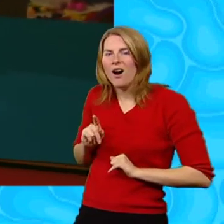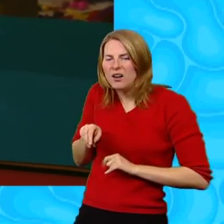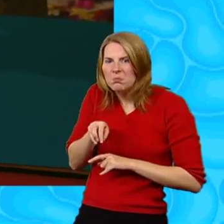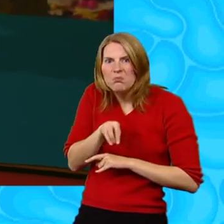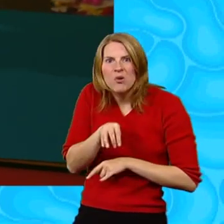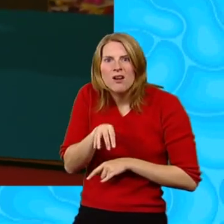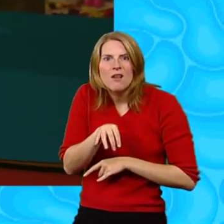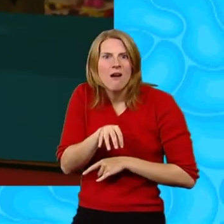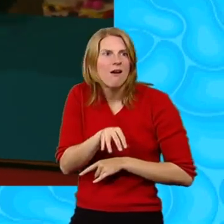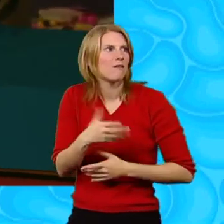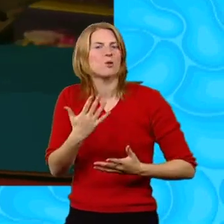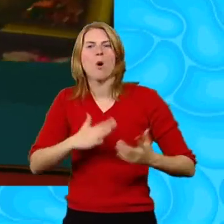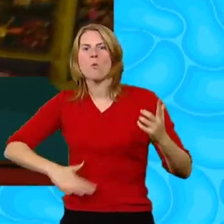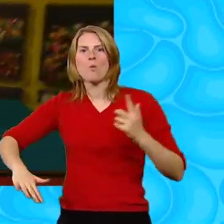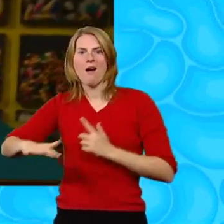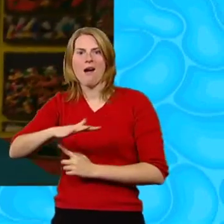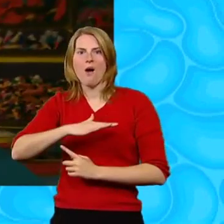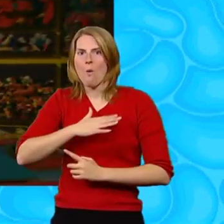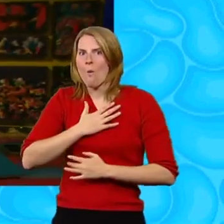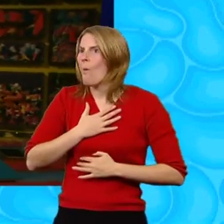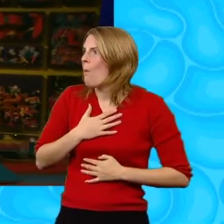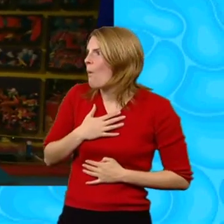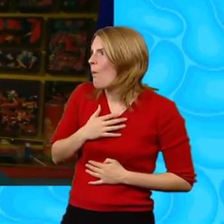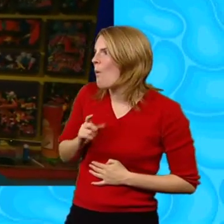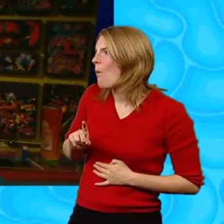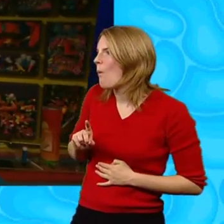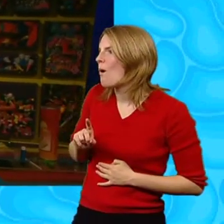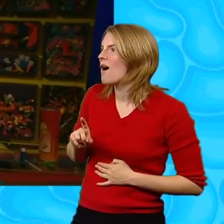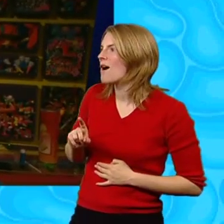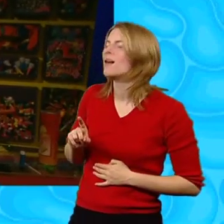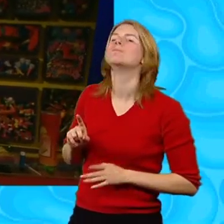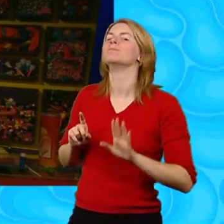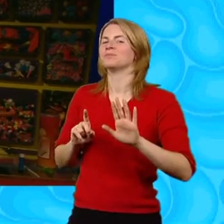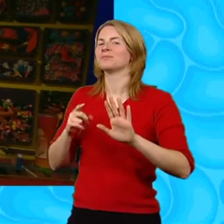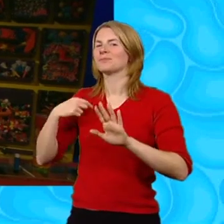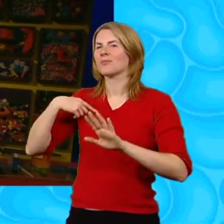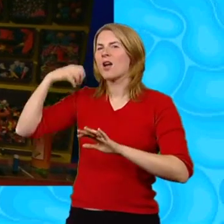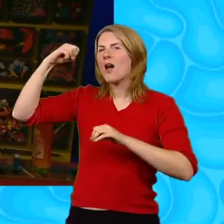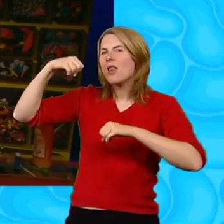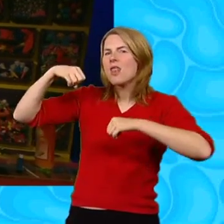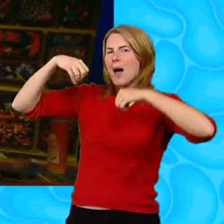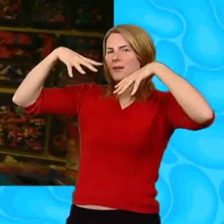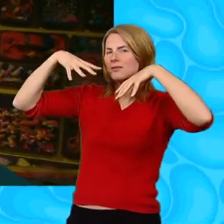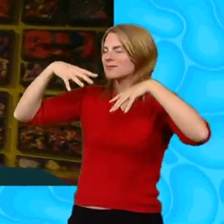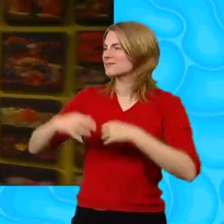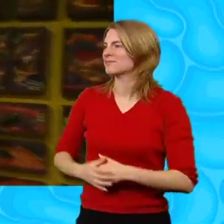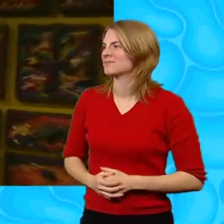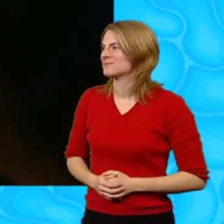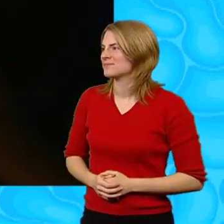spider The spiders appeared as if from nowhere Let's turn the lights back up